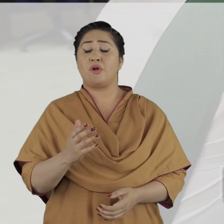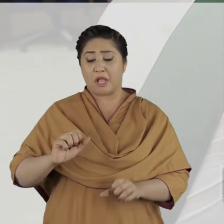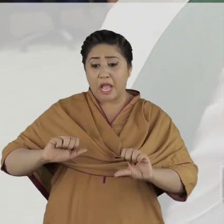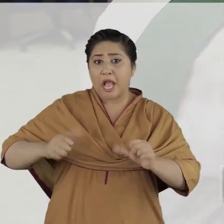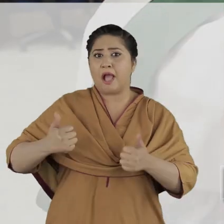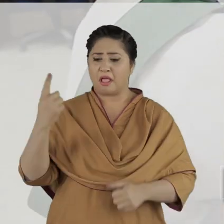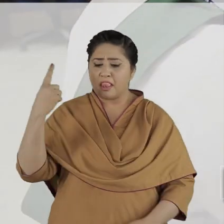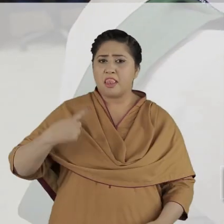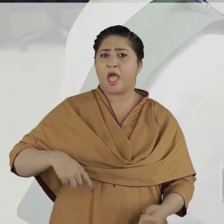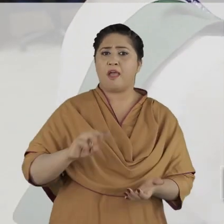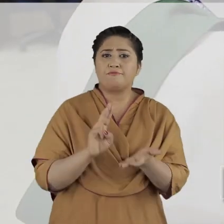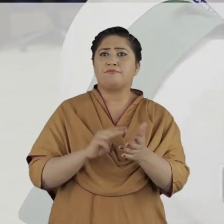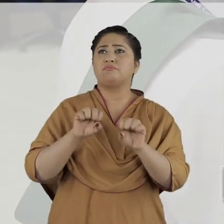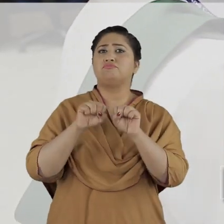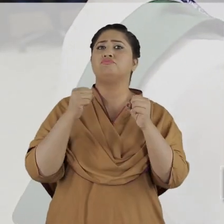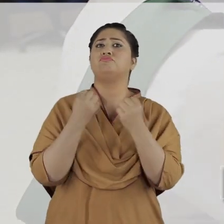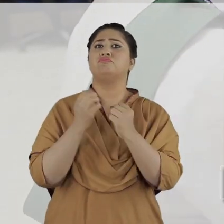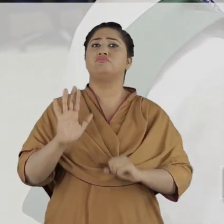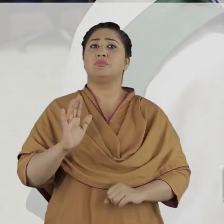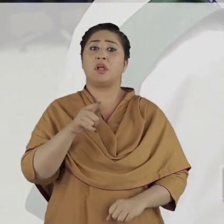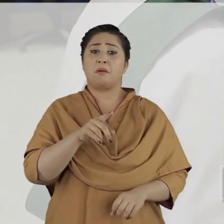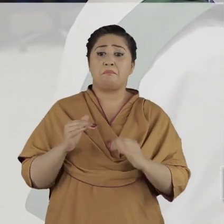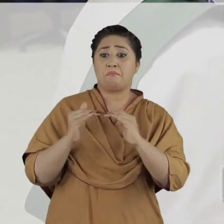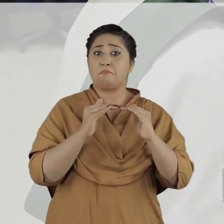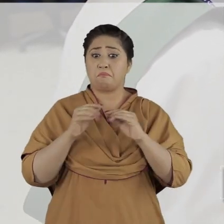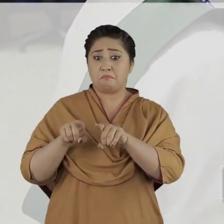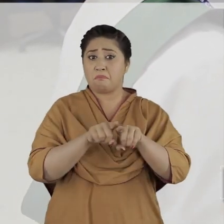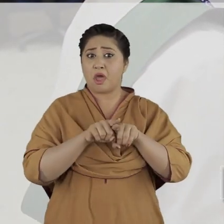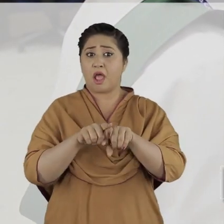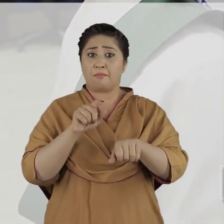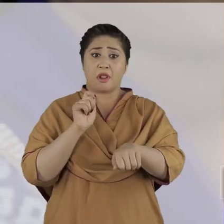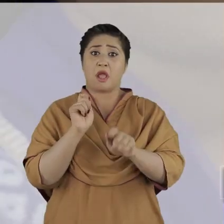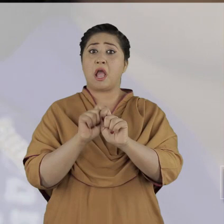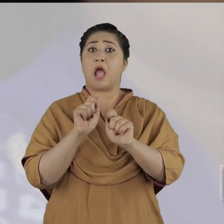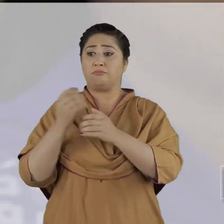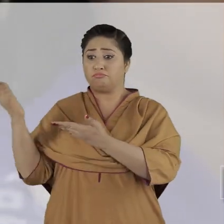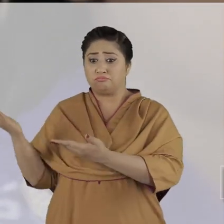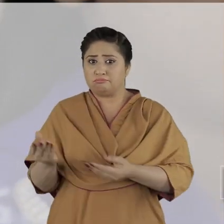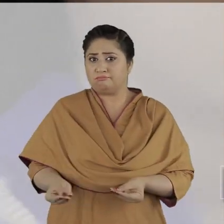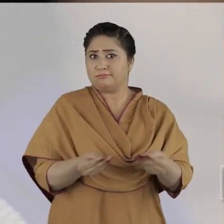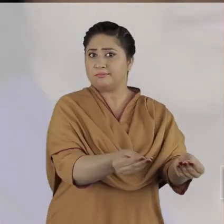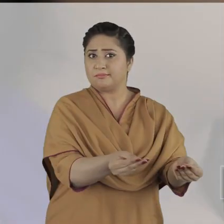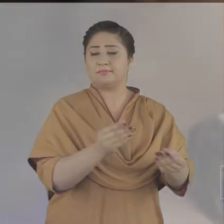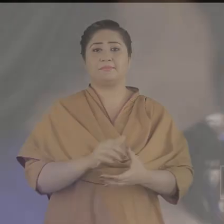general can be productive members of society if given equal opportunities to participate.